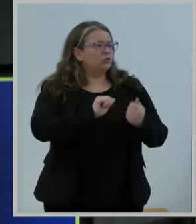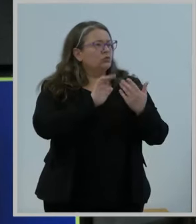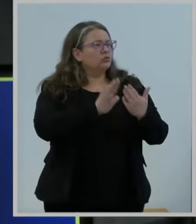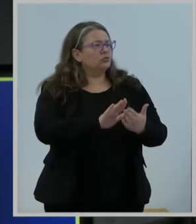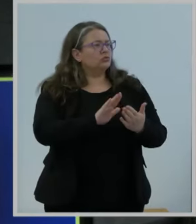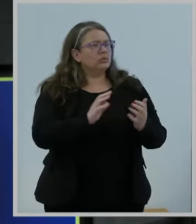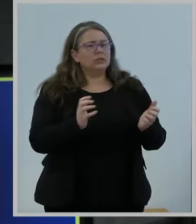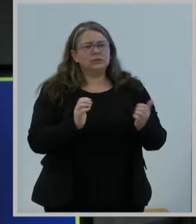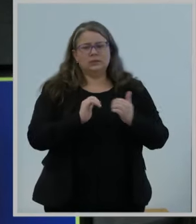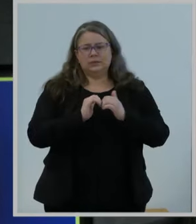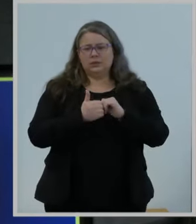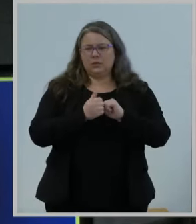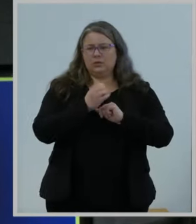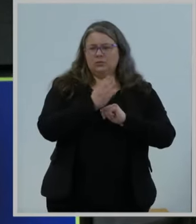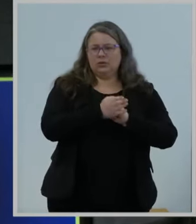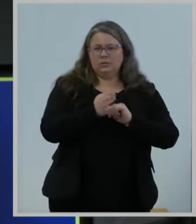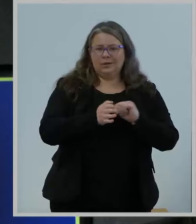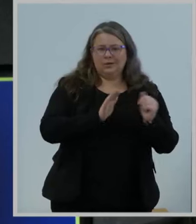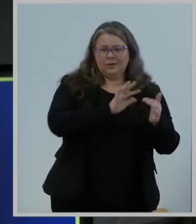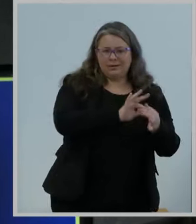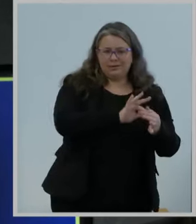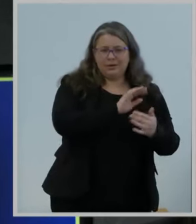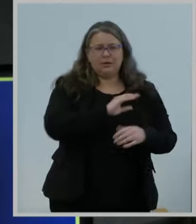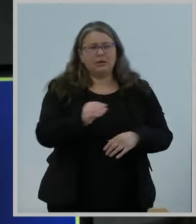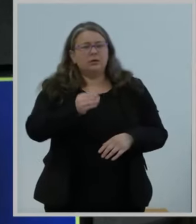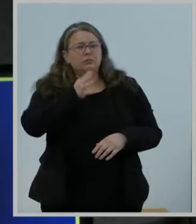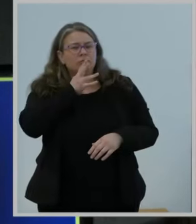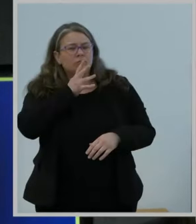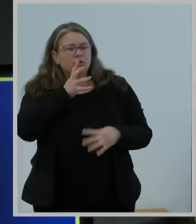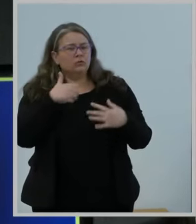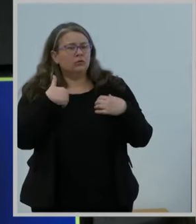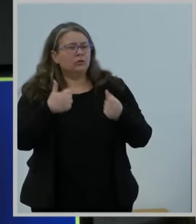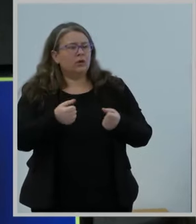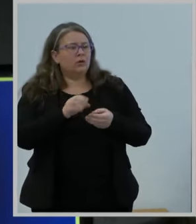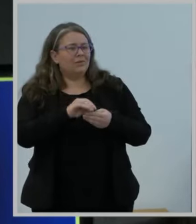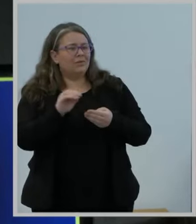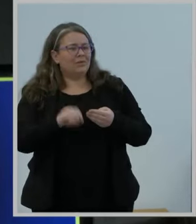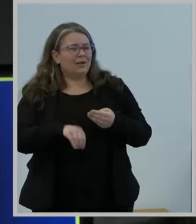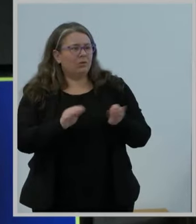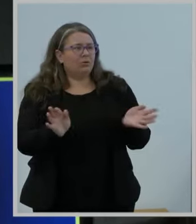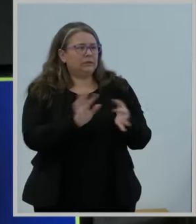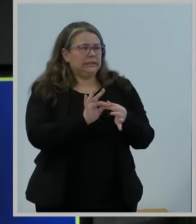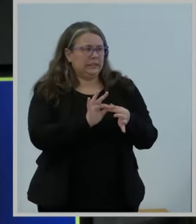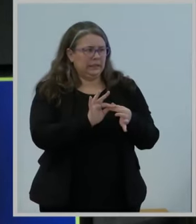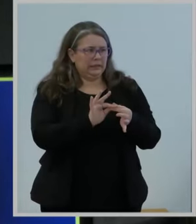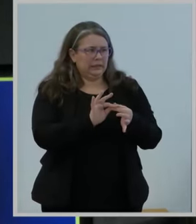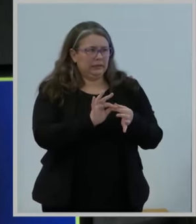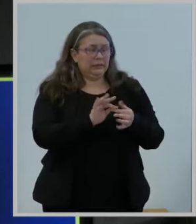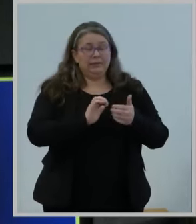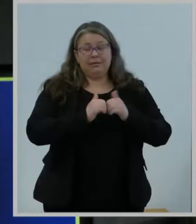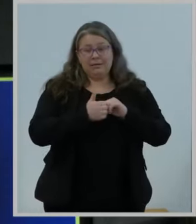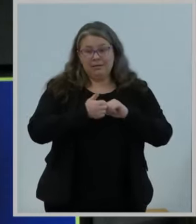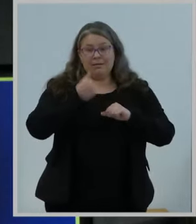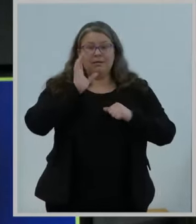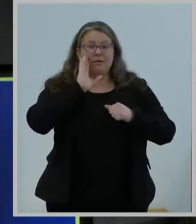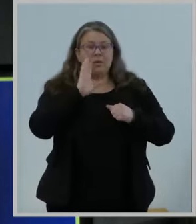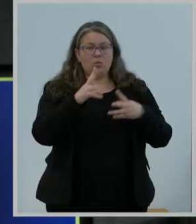connectivity and maternal health outcomes through its Mapping Broadband to Health in America platform.